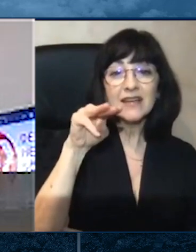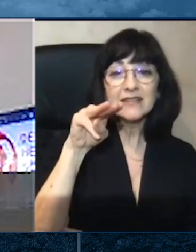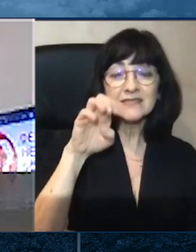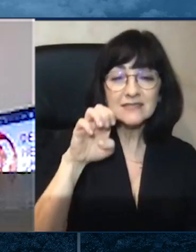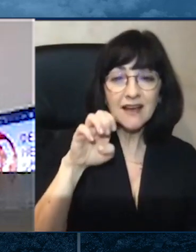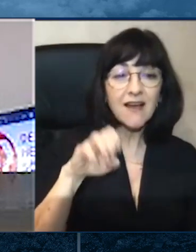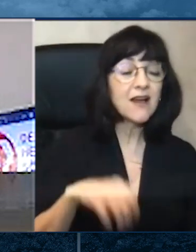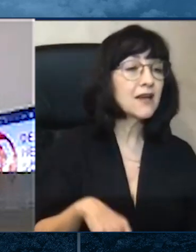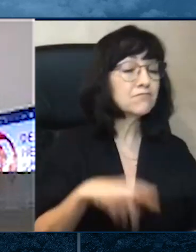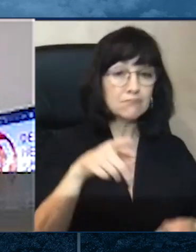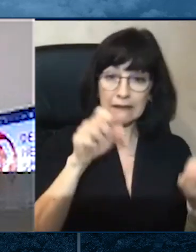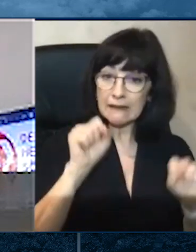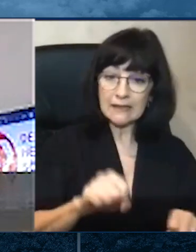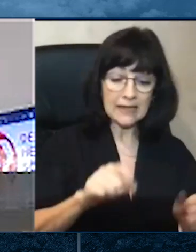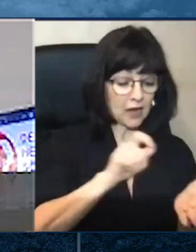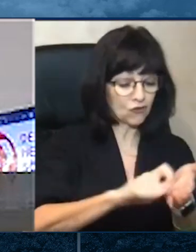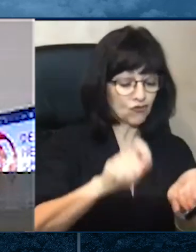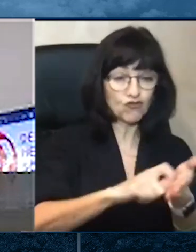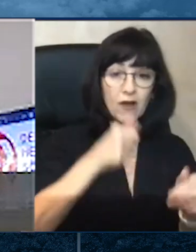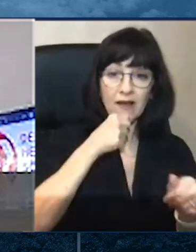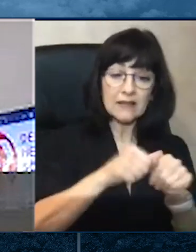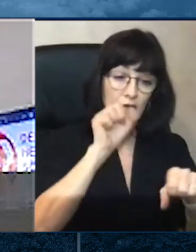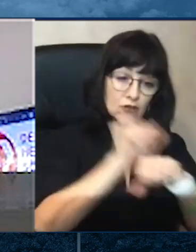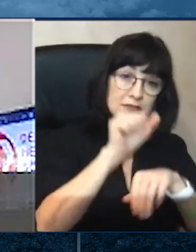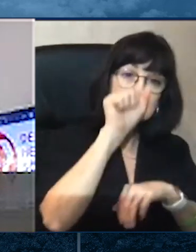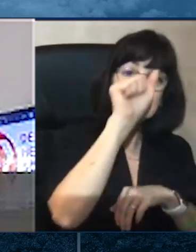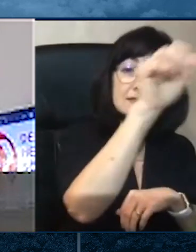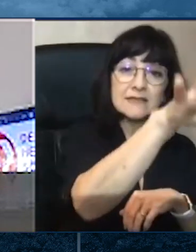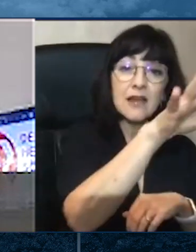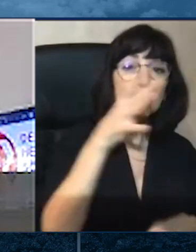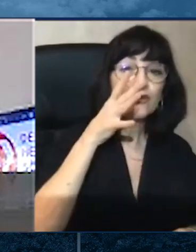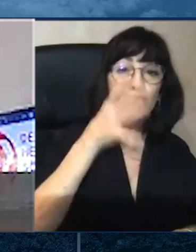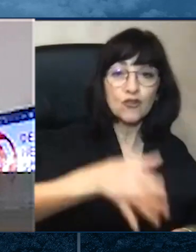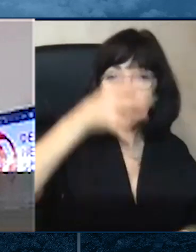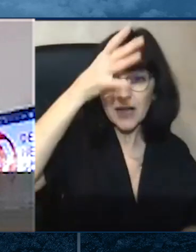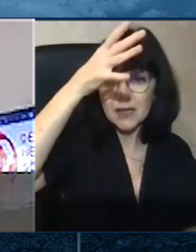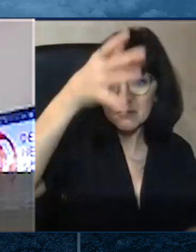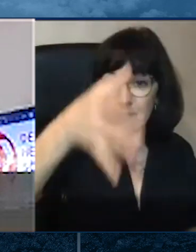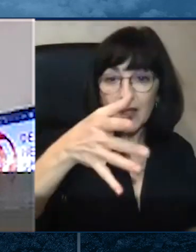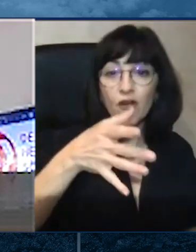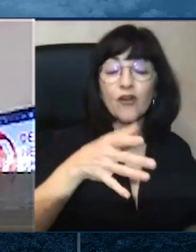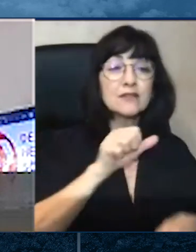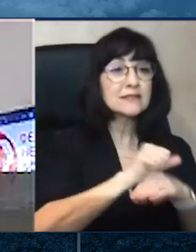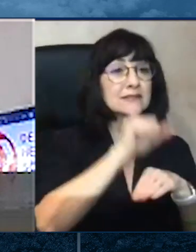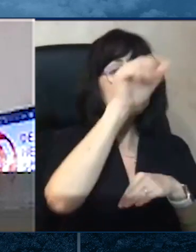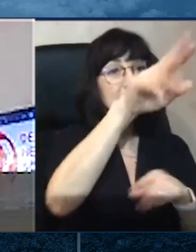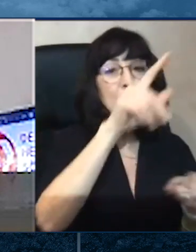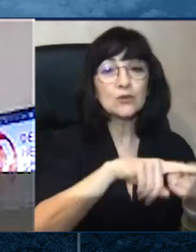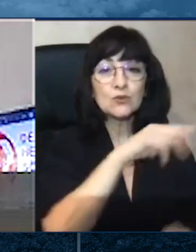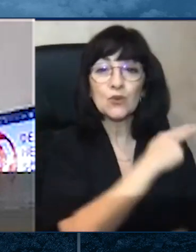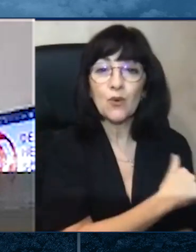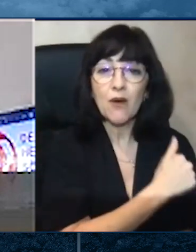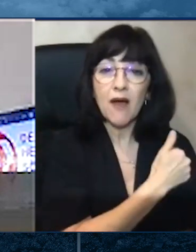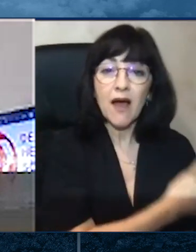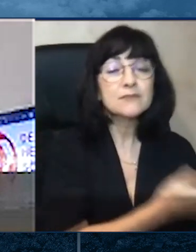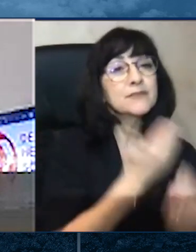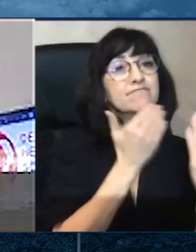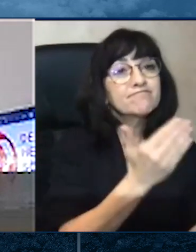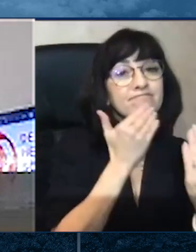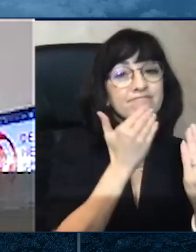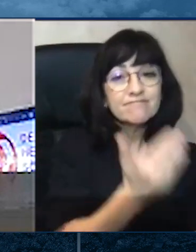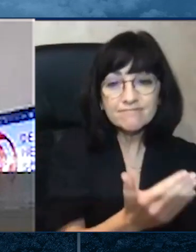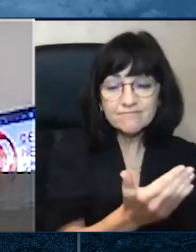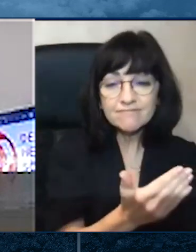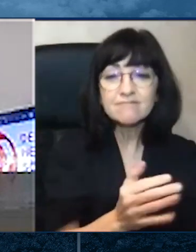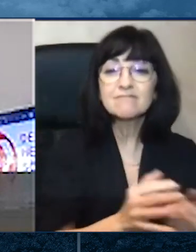letters to their workers or grandparents or cousins who may be further away can be a good way to make